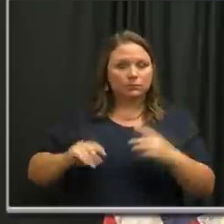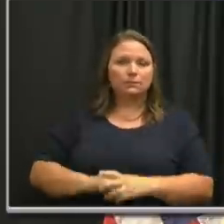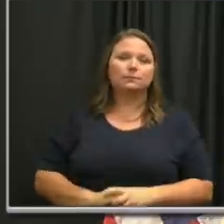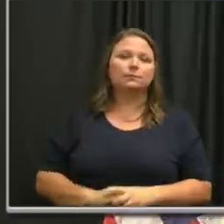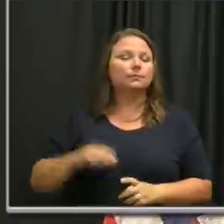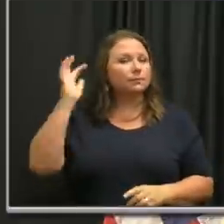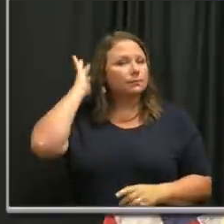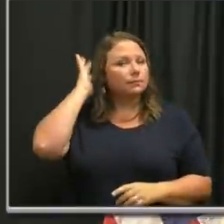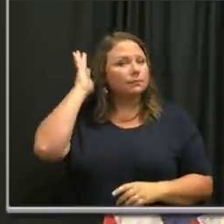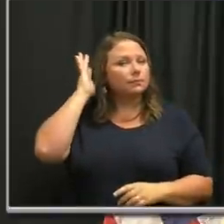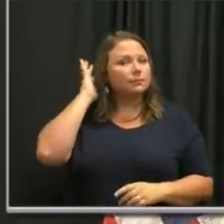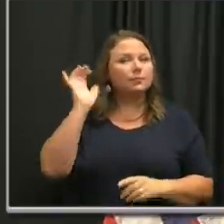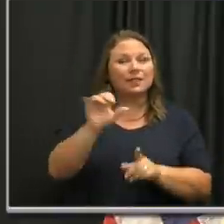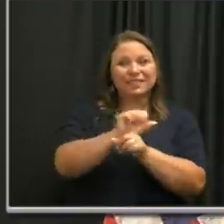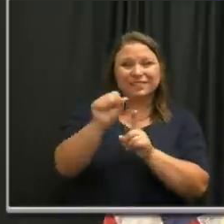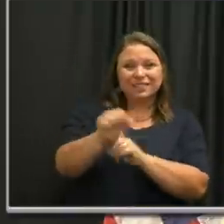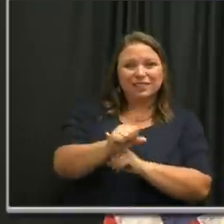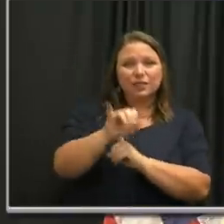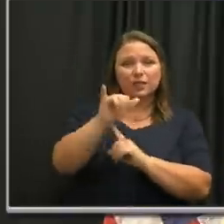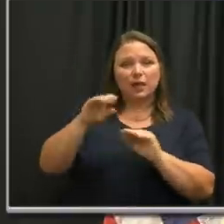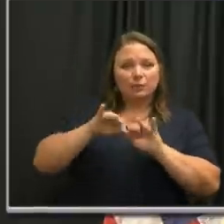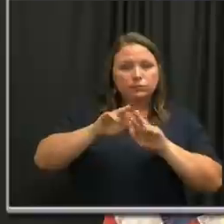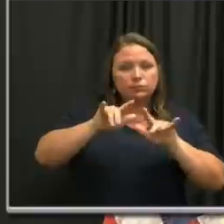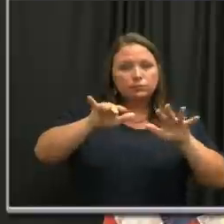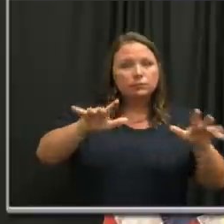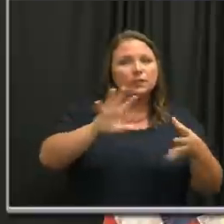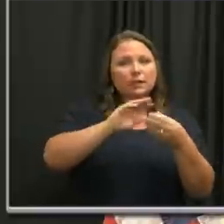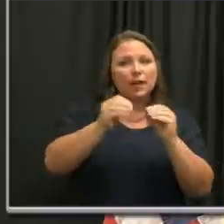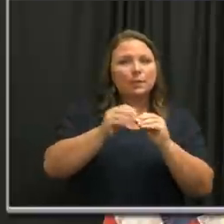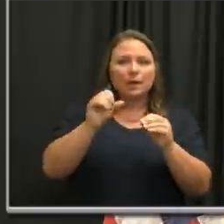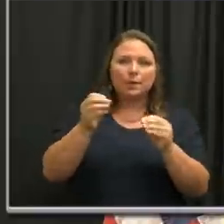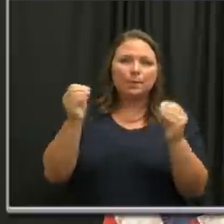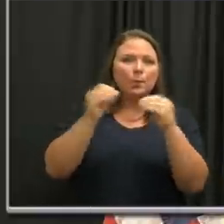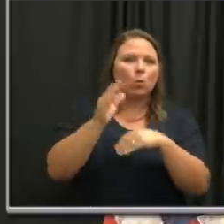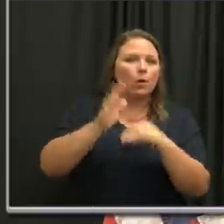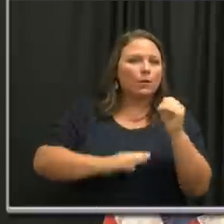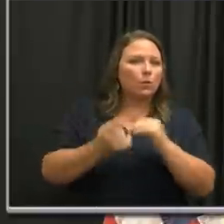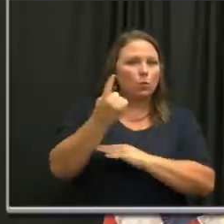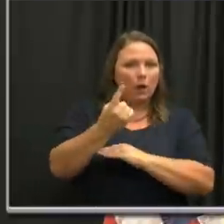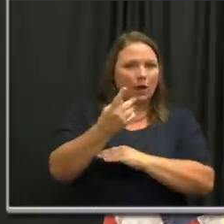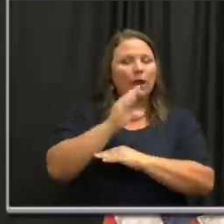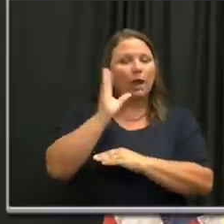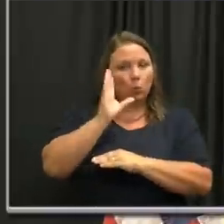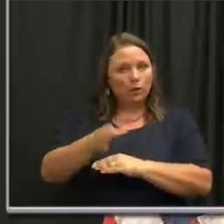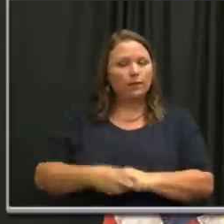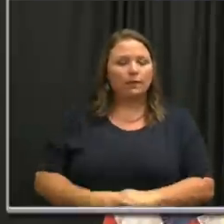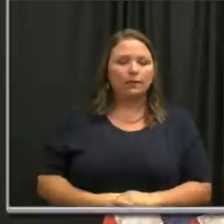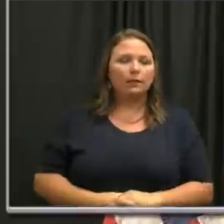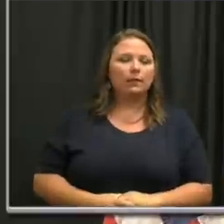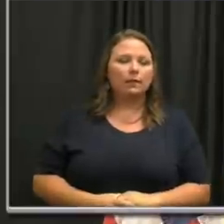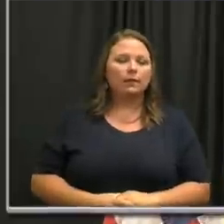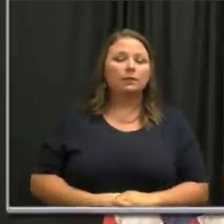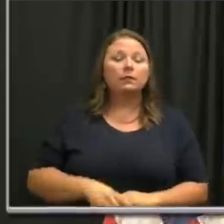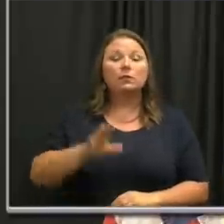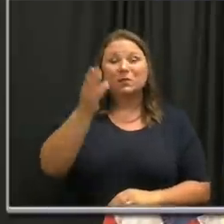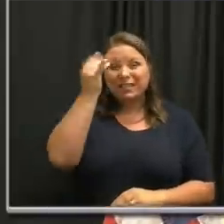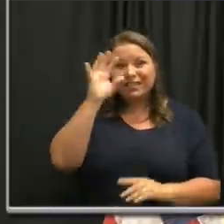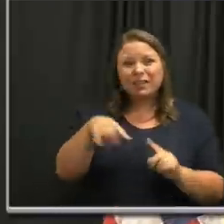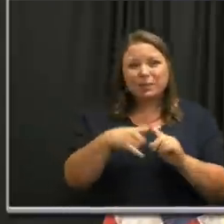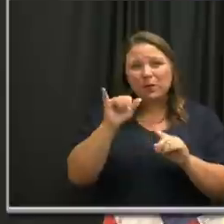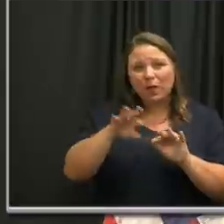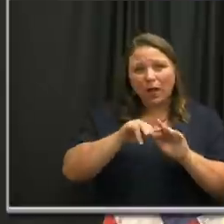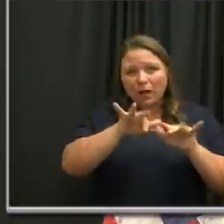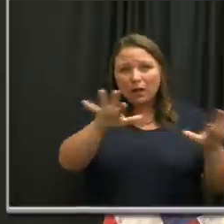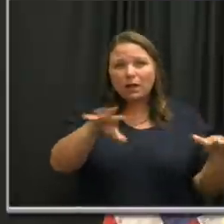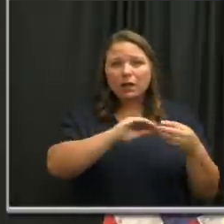In such a scenario, the basic reproductive number can easily exceed one, and often does so. So imagine what the basic reproductive